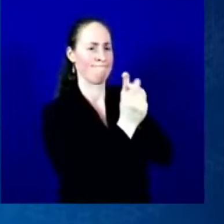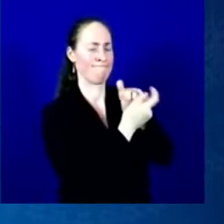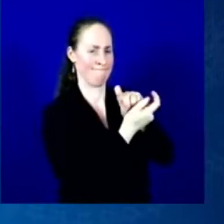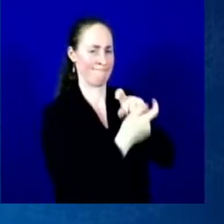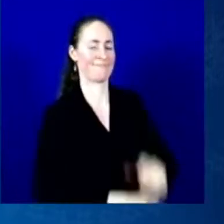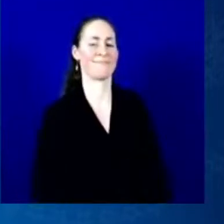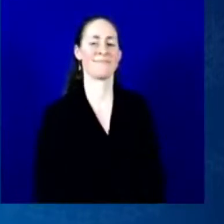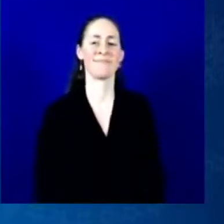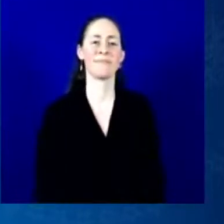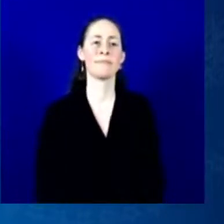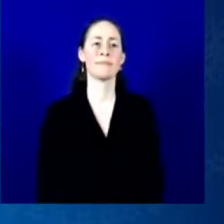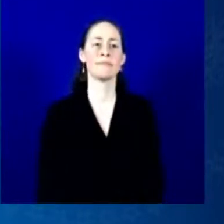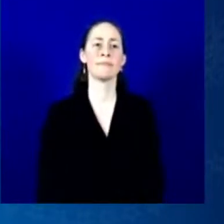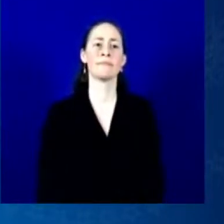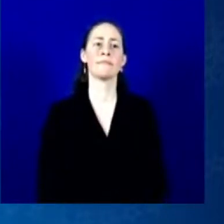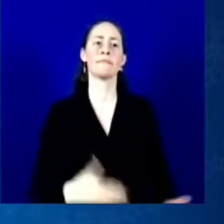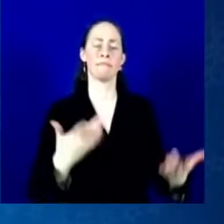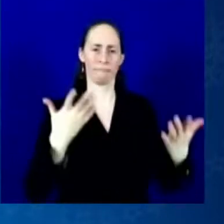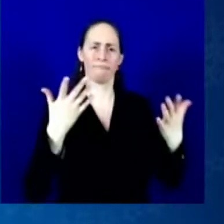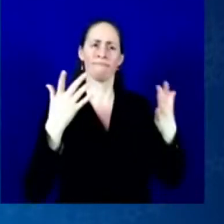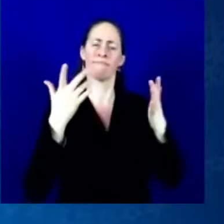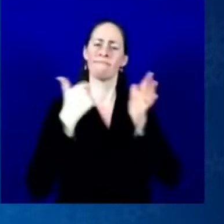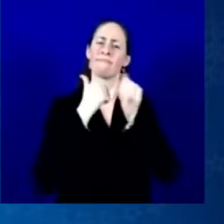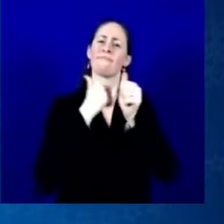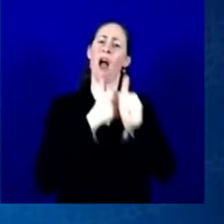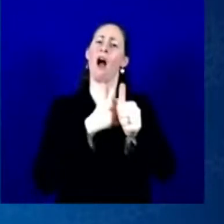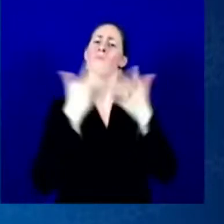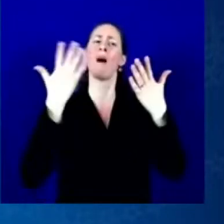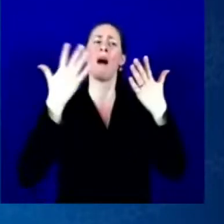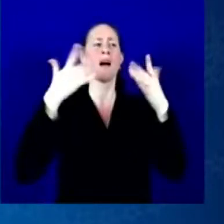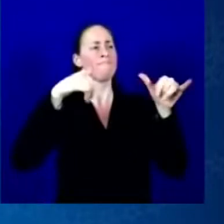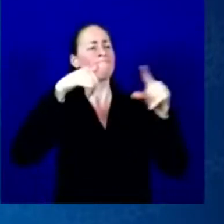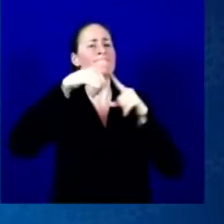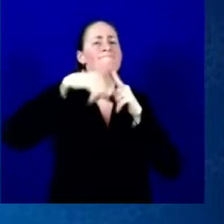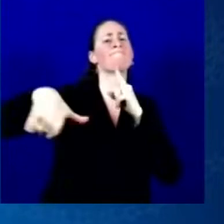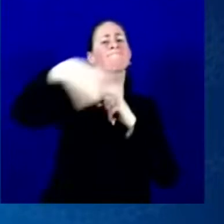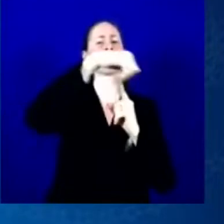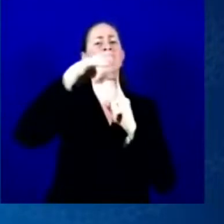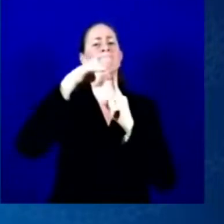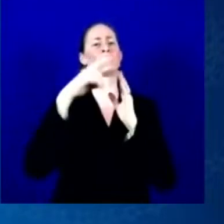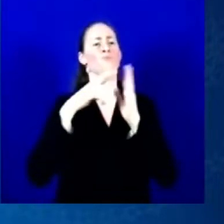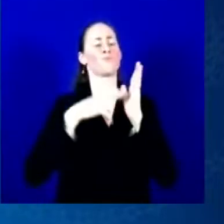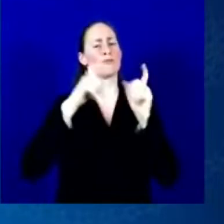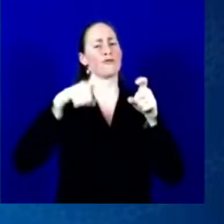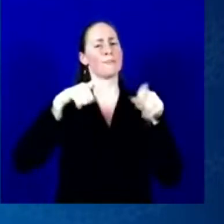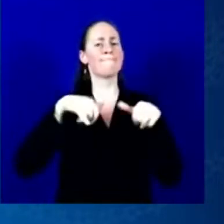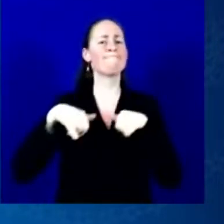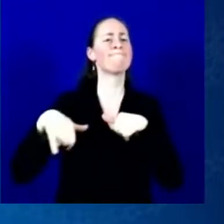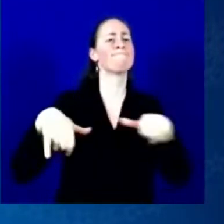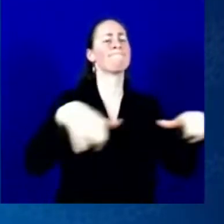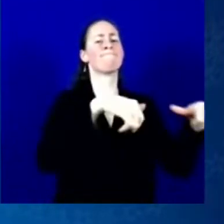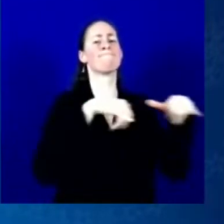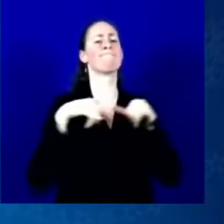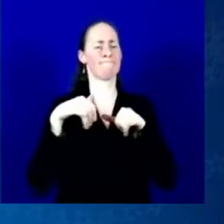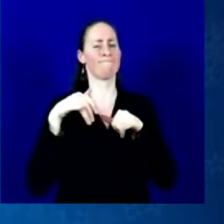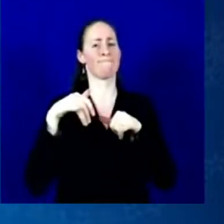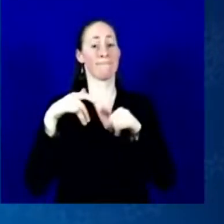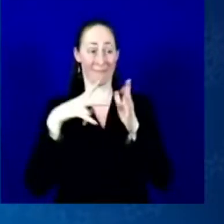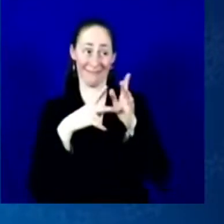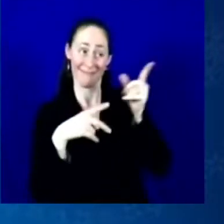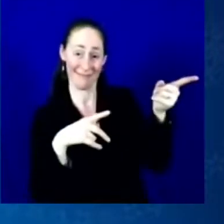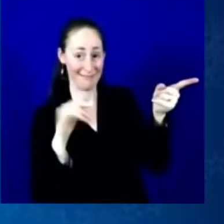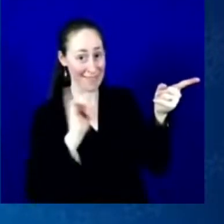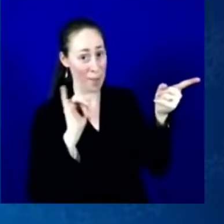In my discussion as President Xi, I told him, we welcome the competition. We're not looking for conflict.